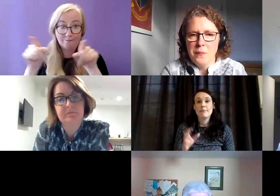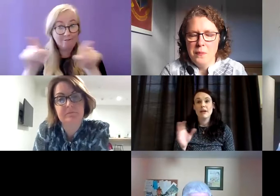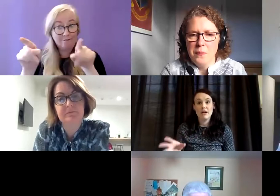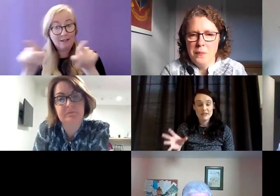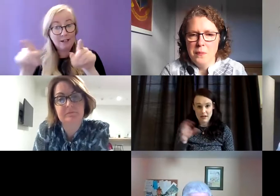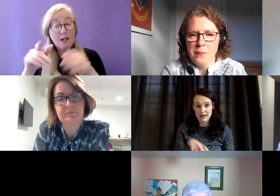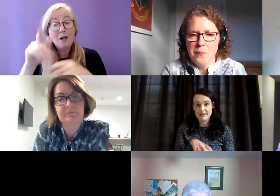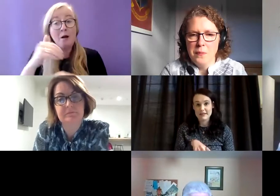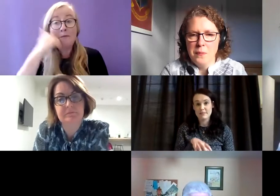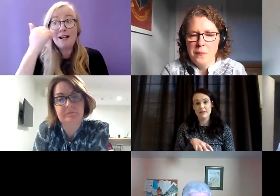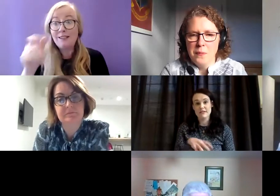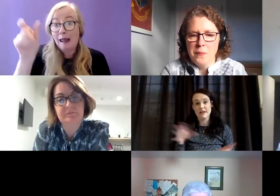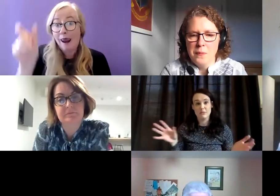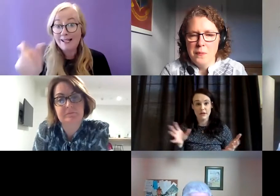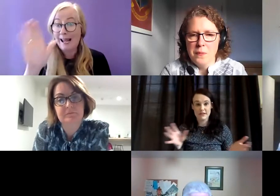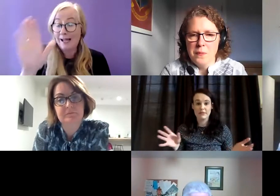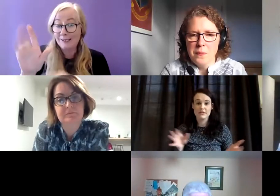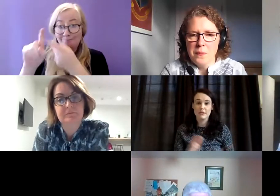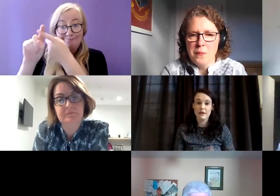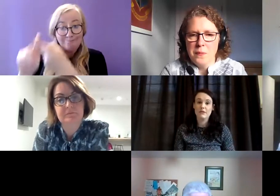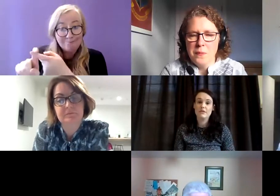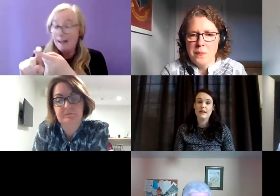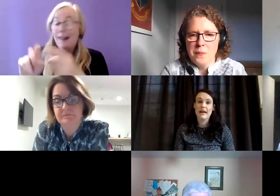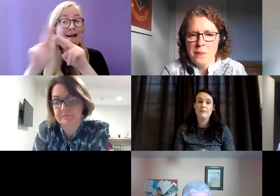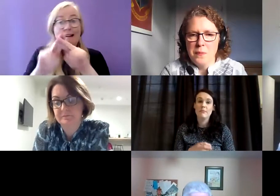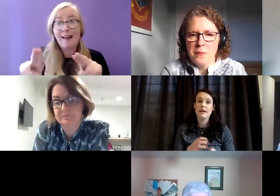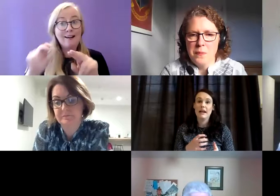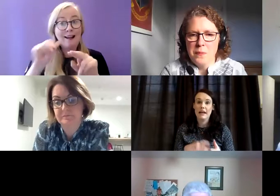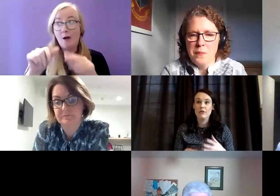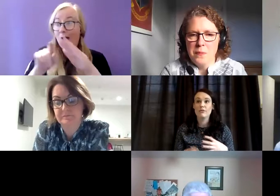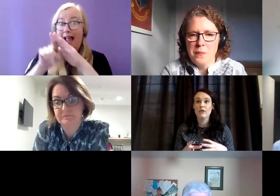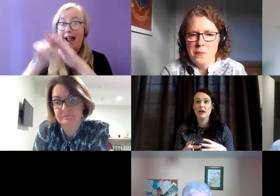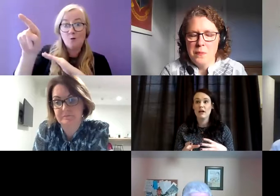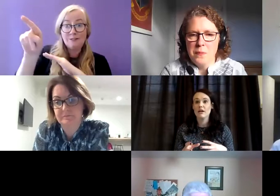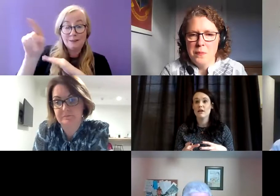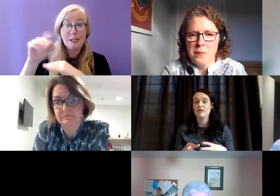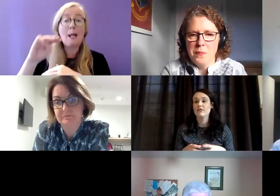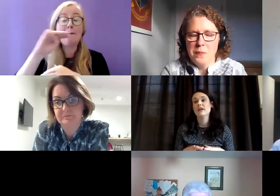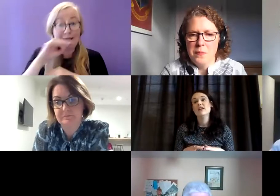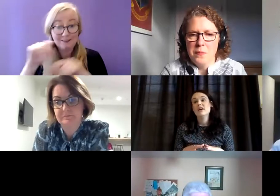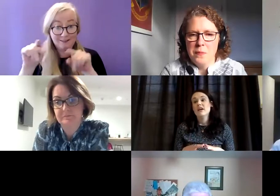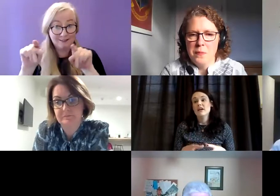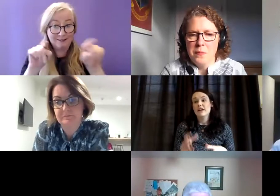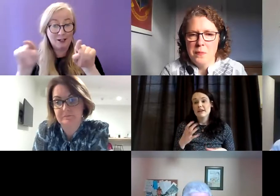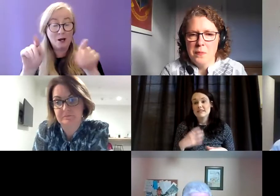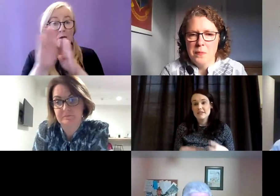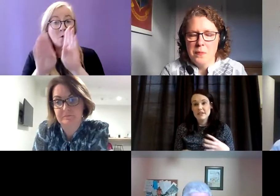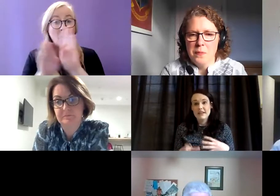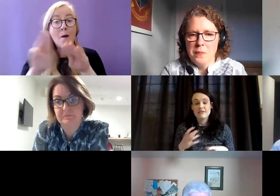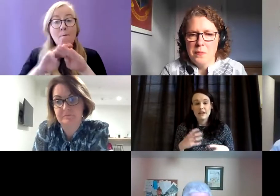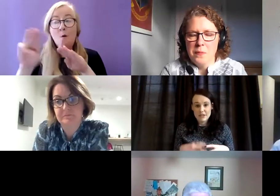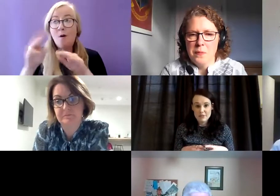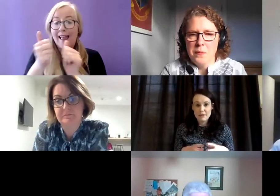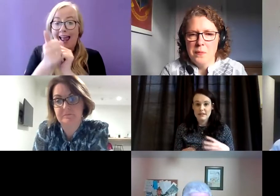because the clients had to be on site and weren't able to go out it allowed for a lot of activities